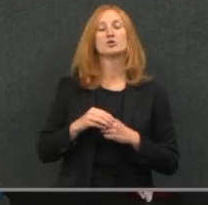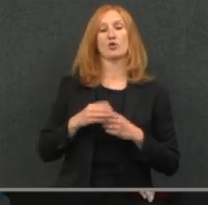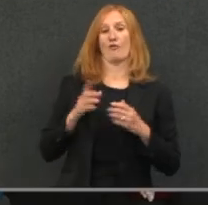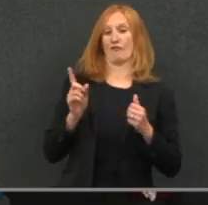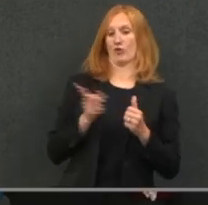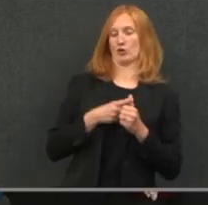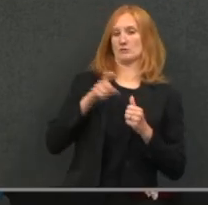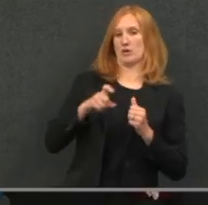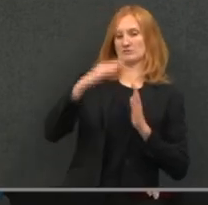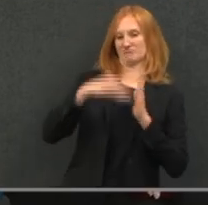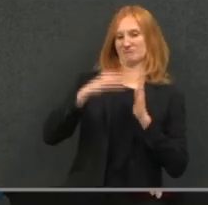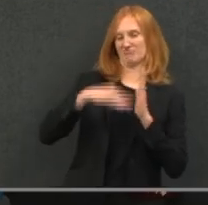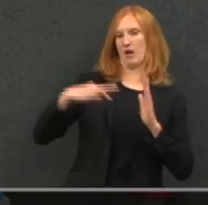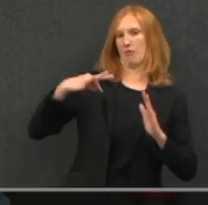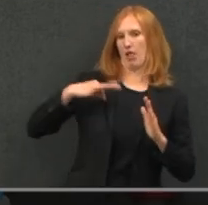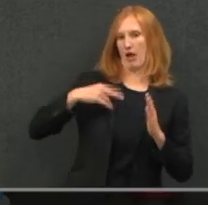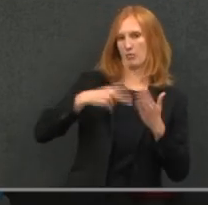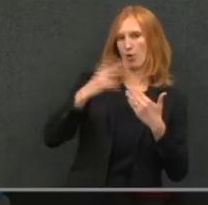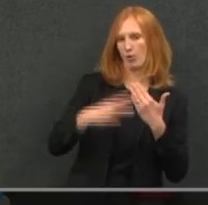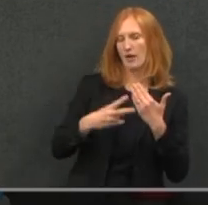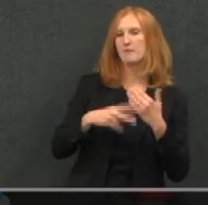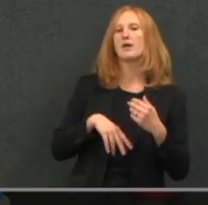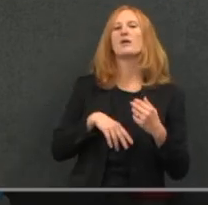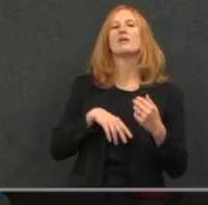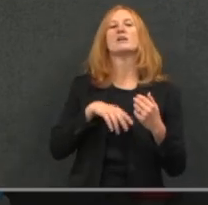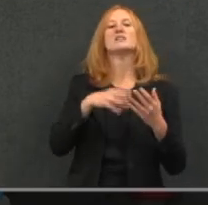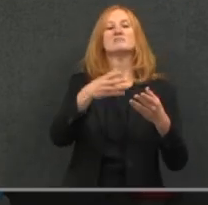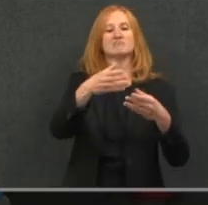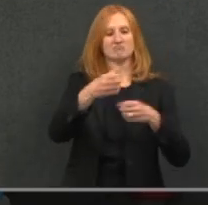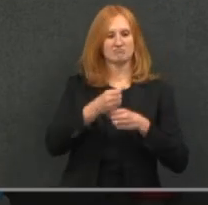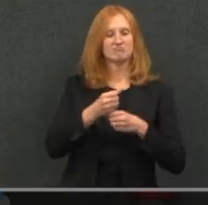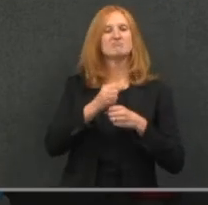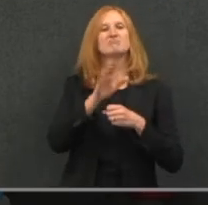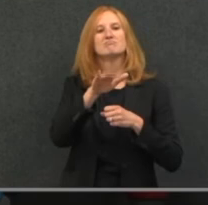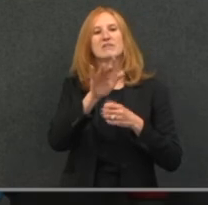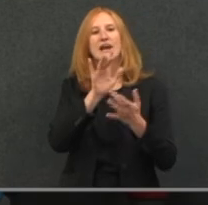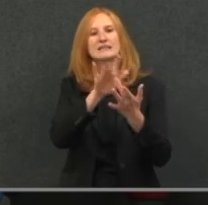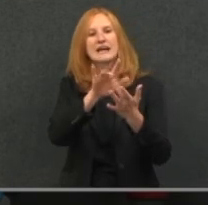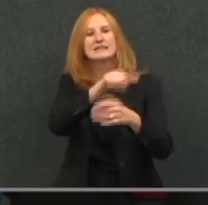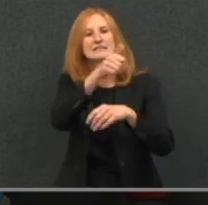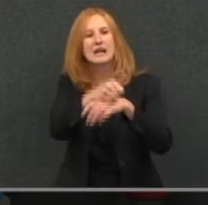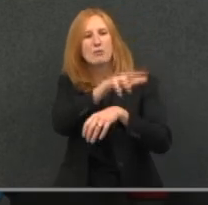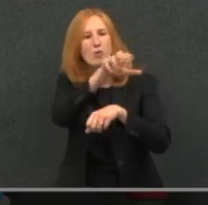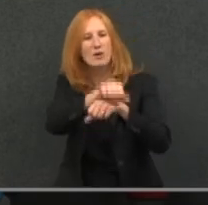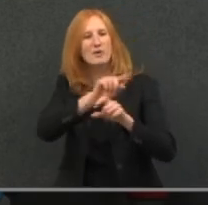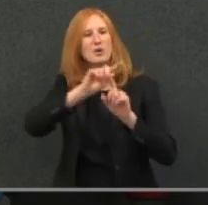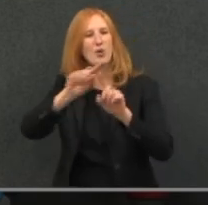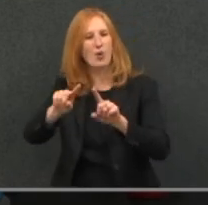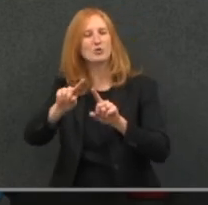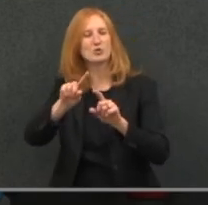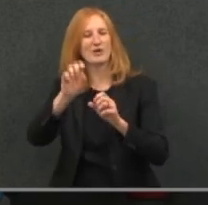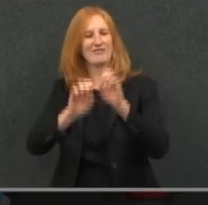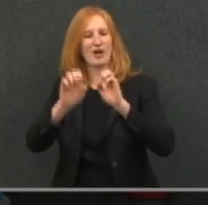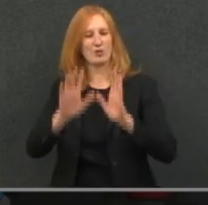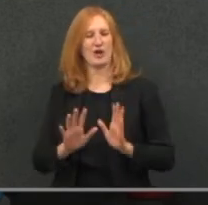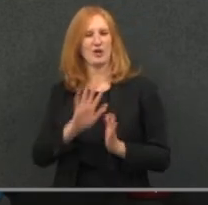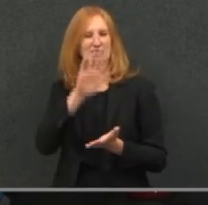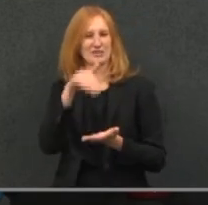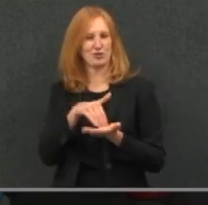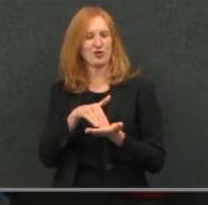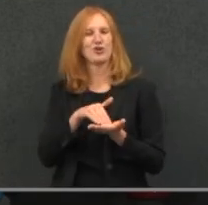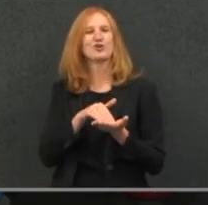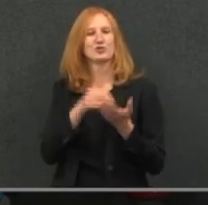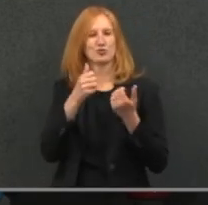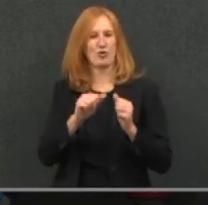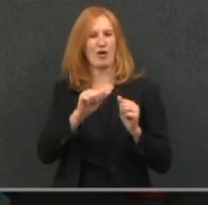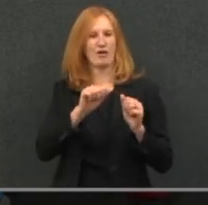applied to our program, we'd set up an appointment for them to visit with the evaluator one-on-one. So, we do have an application